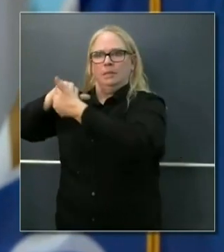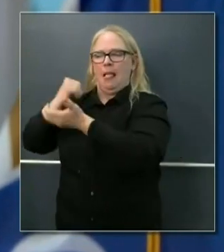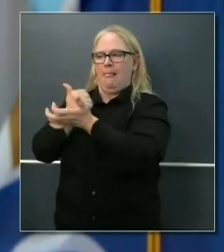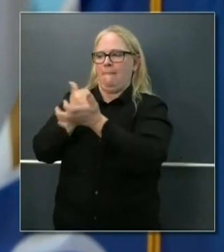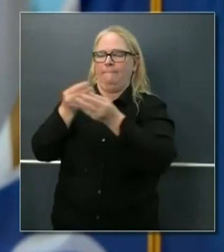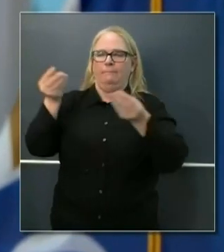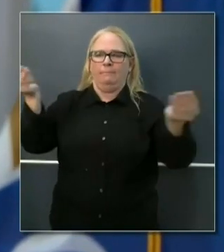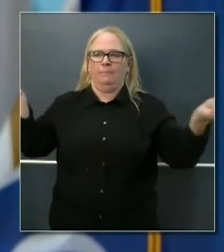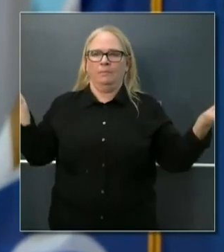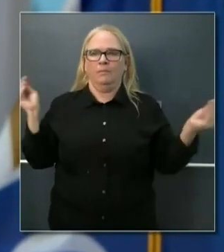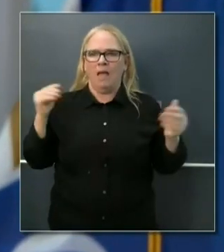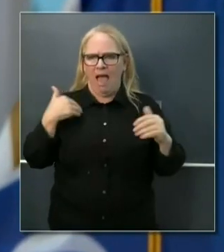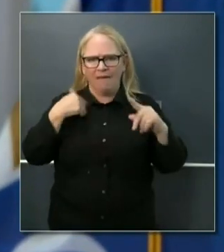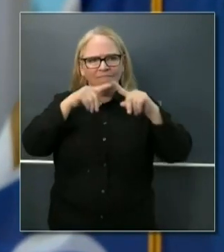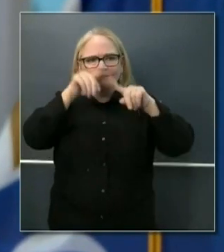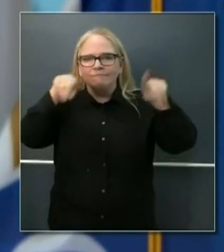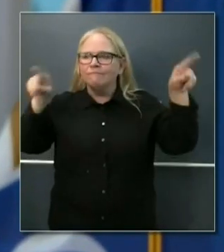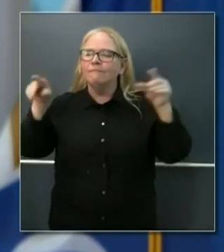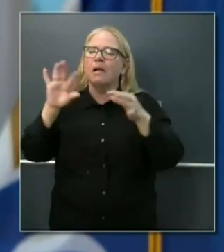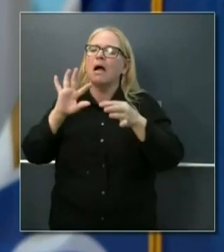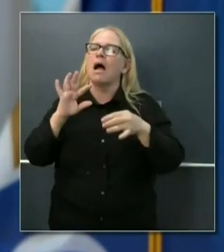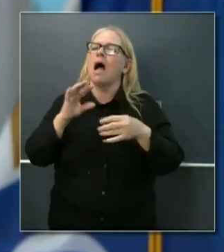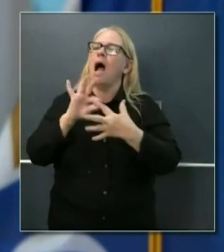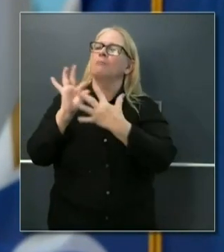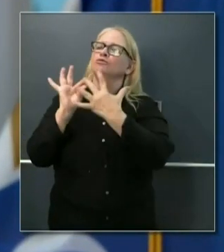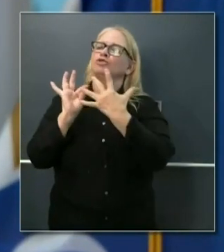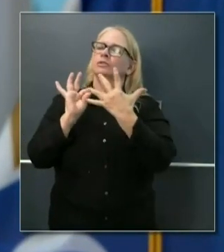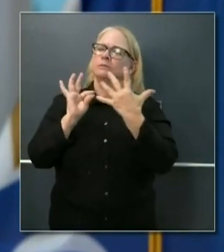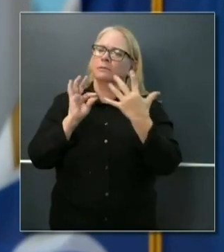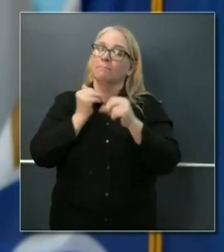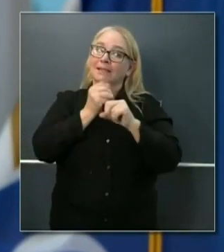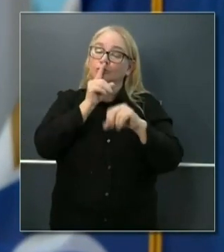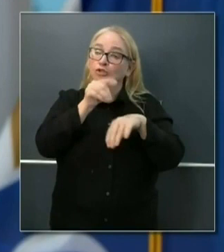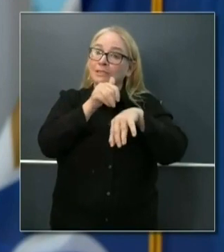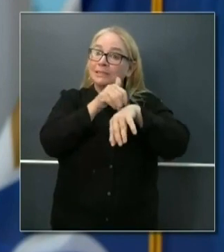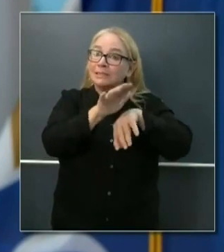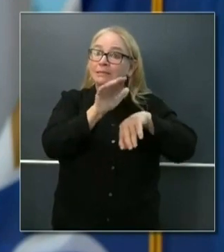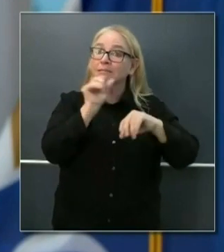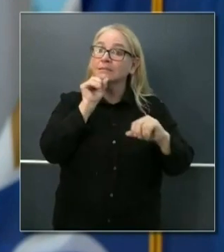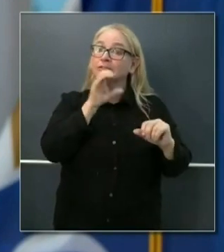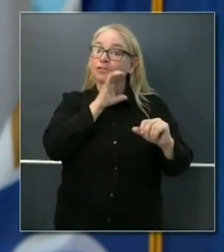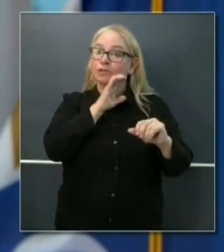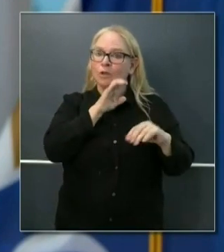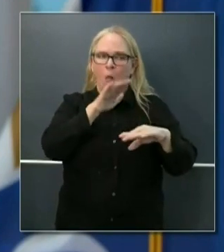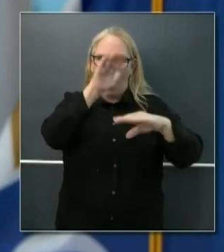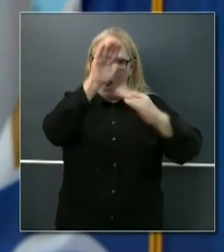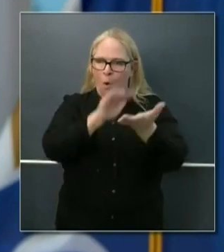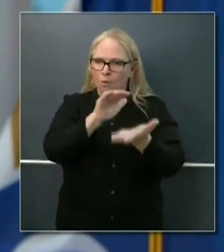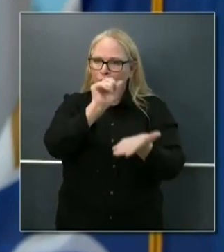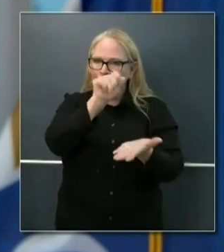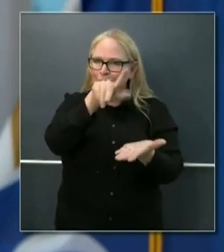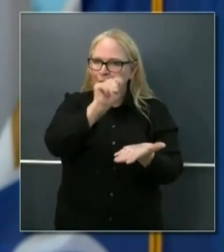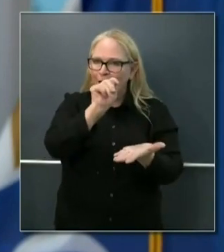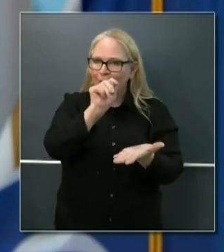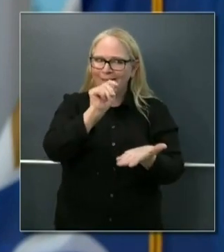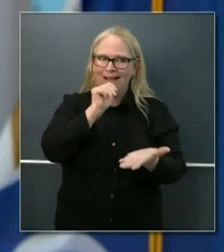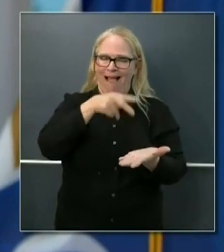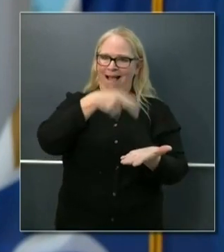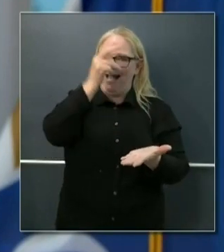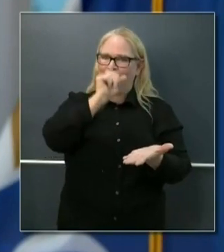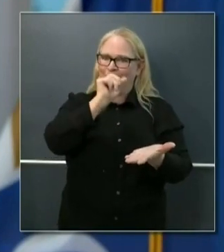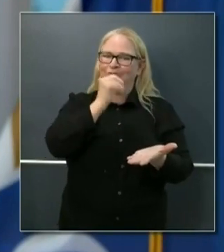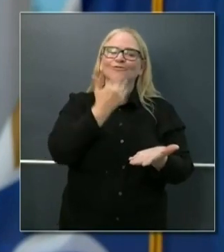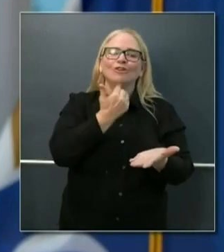and make sure that what we're sending to our seniors is low-sodium, not high-frucose drinks